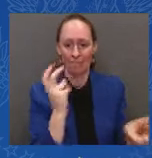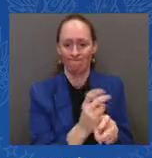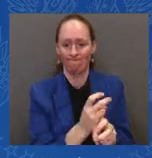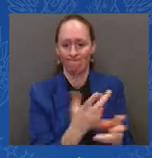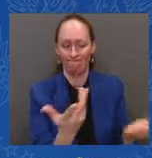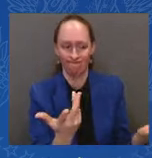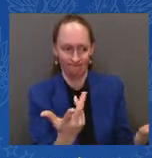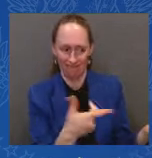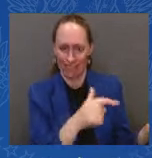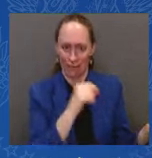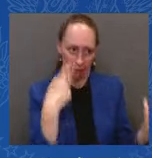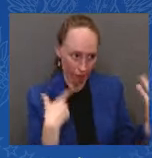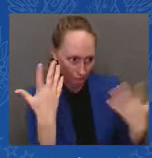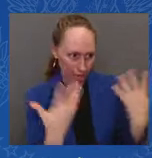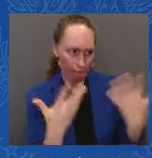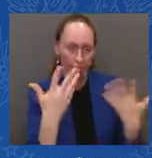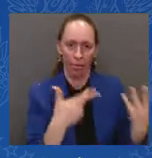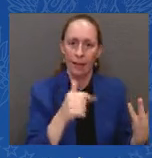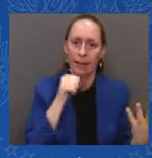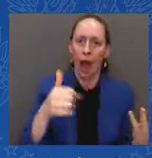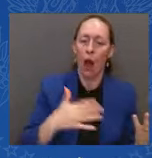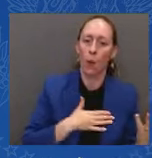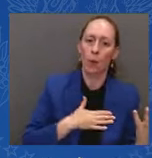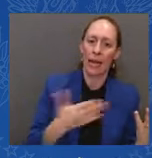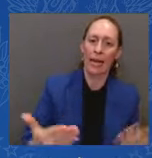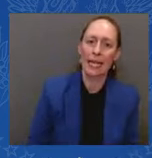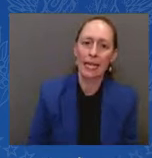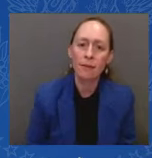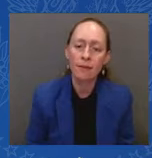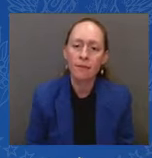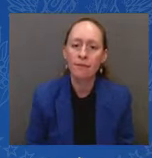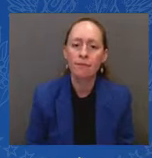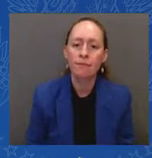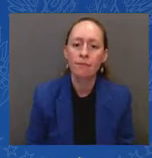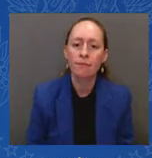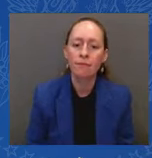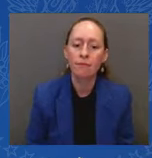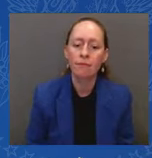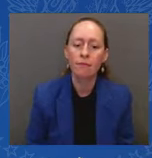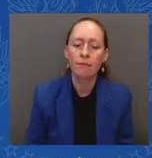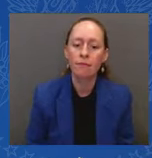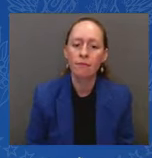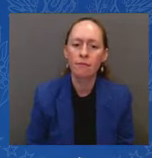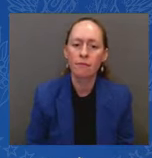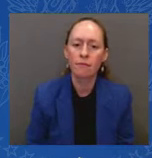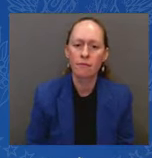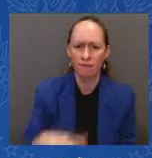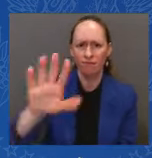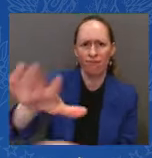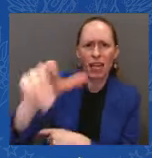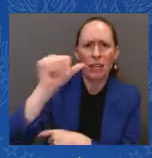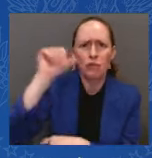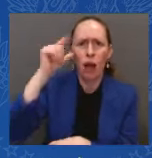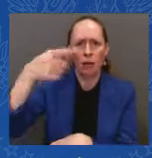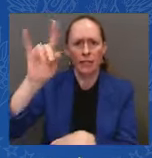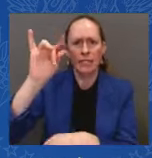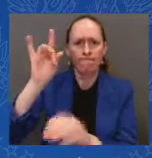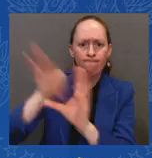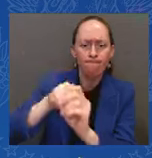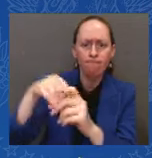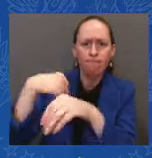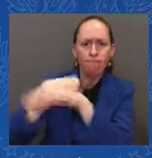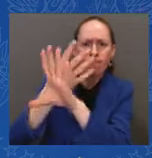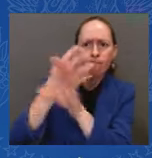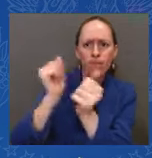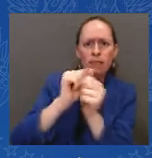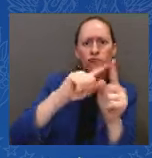conversation with allies yesterday, worry you that you won't be able to deliver the aid that the U.S. has promised to Ukraine? It does worry me. And — but